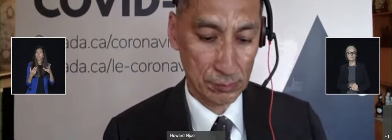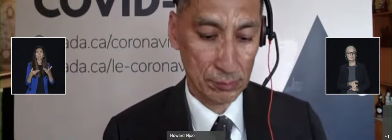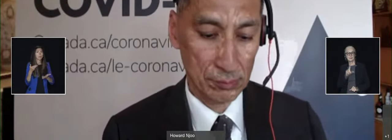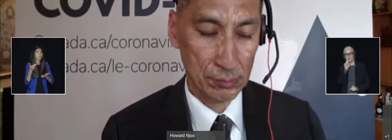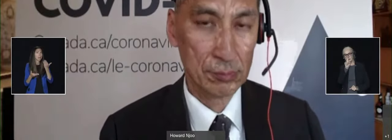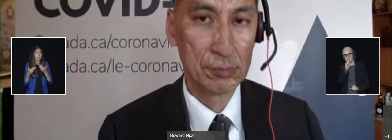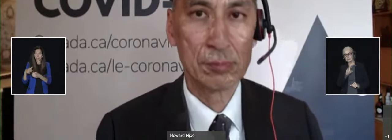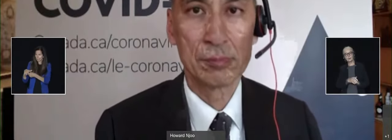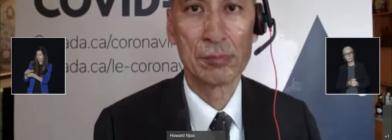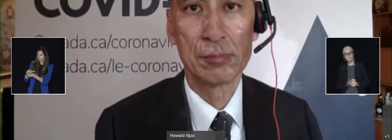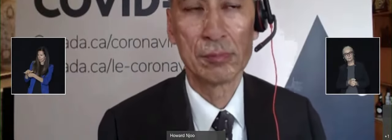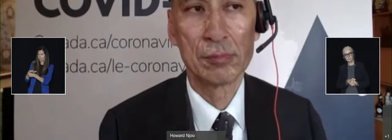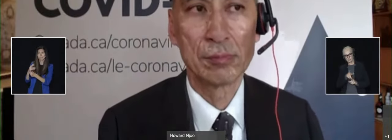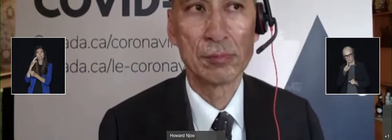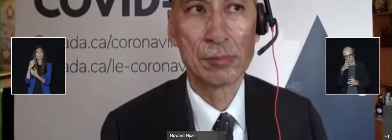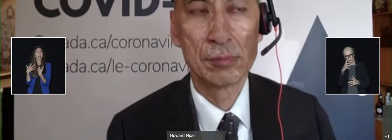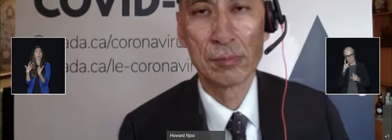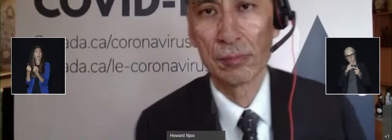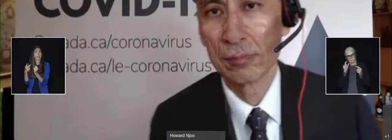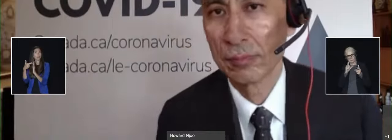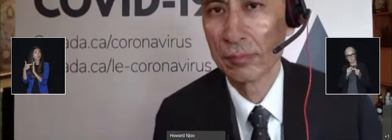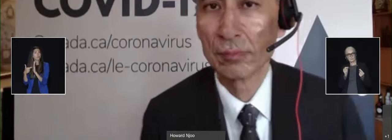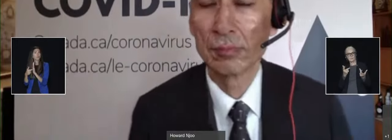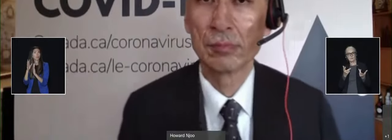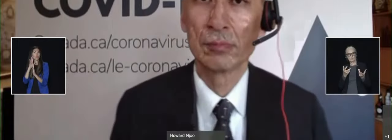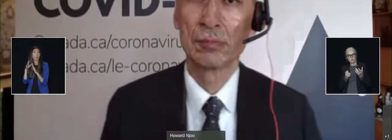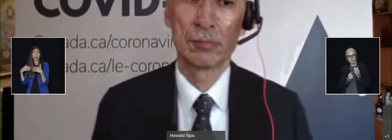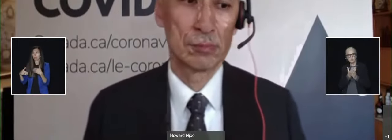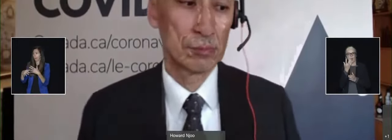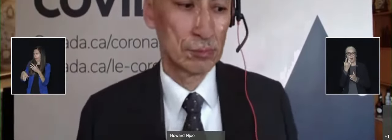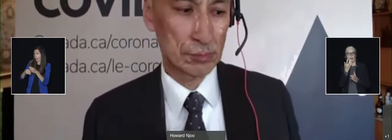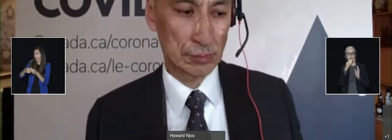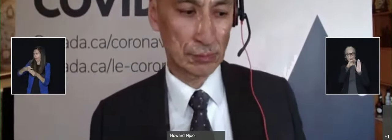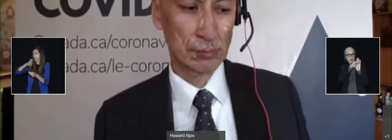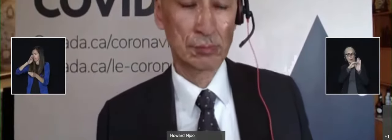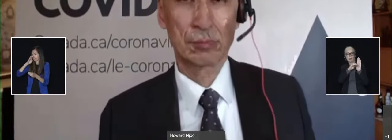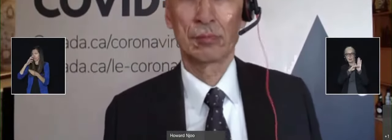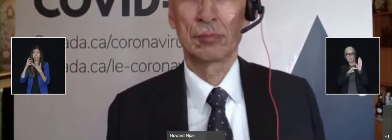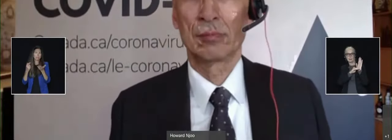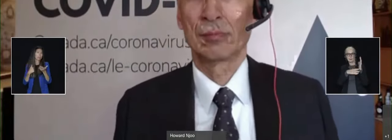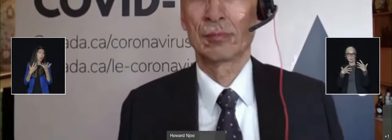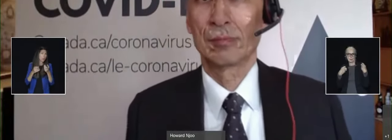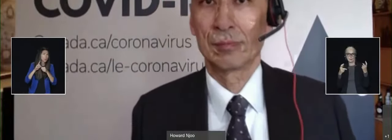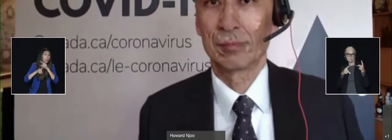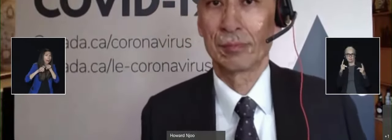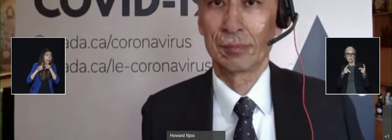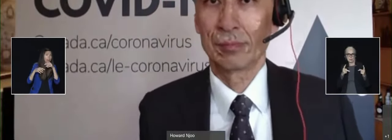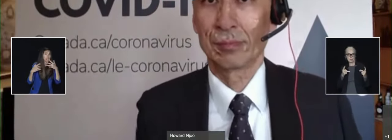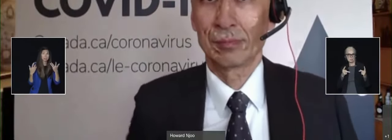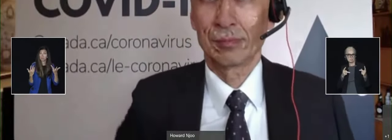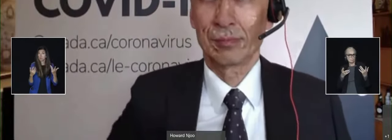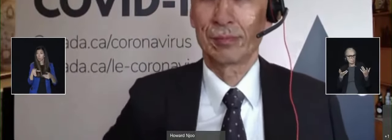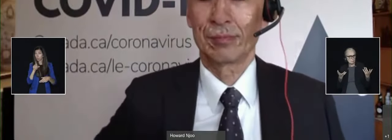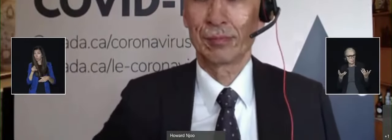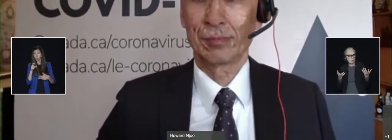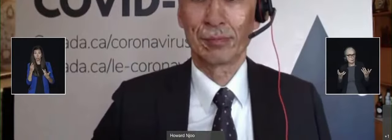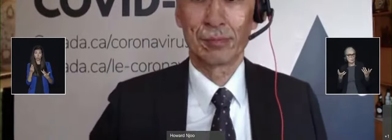measures. What effect would vaccine certificates or passports have, do you think, in mitigating